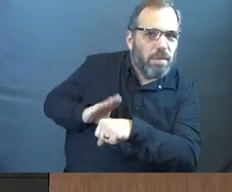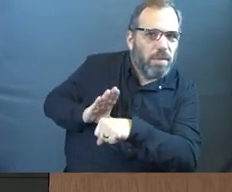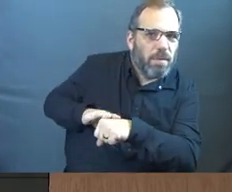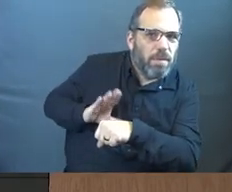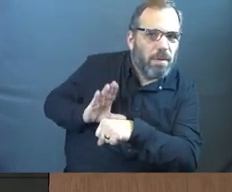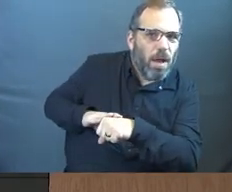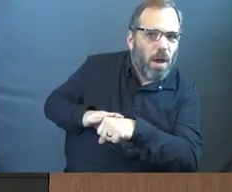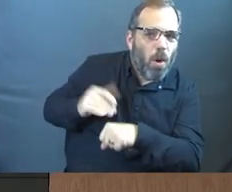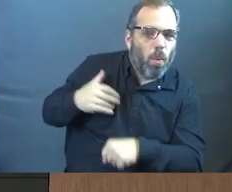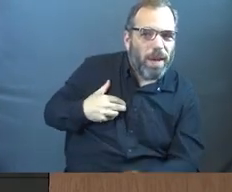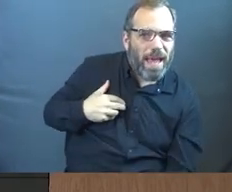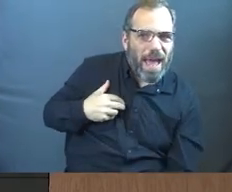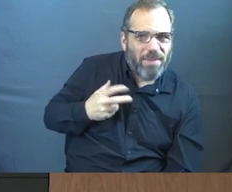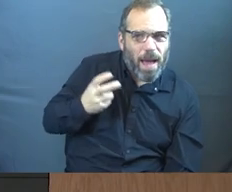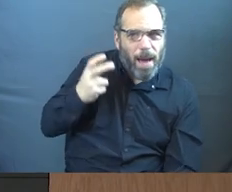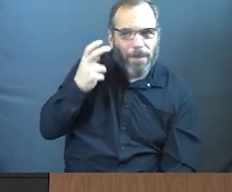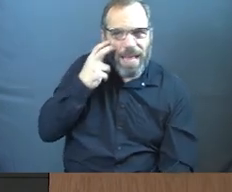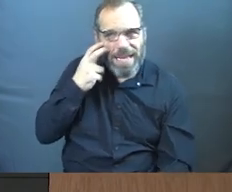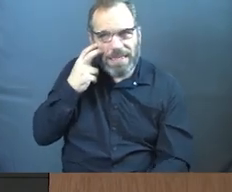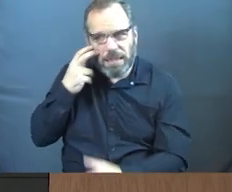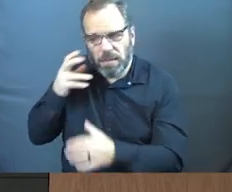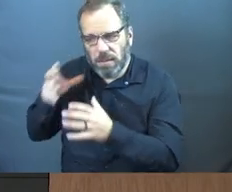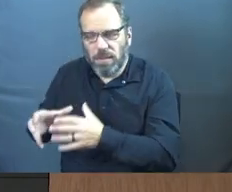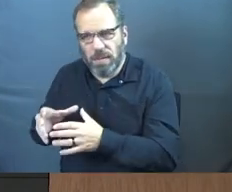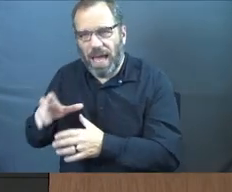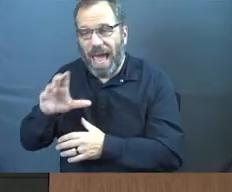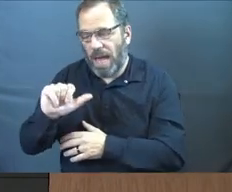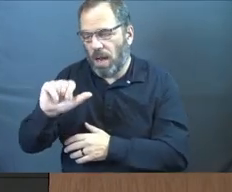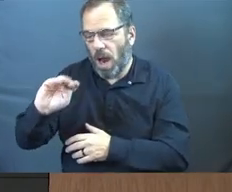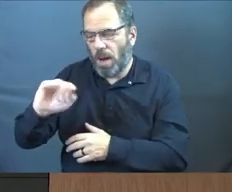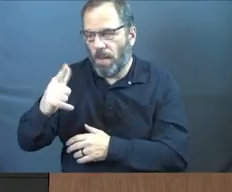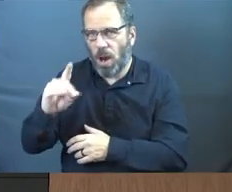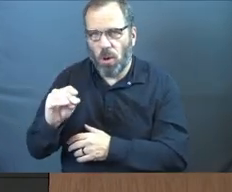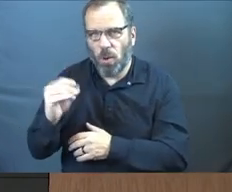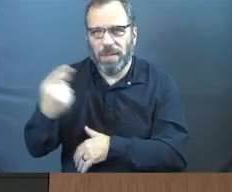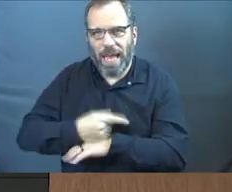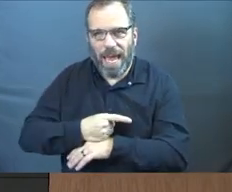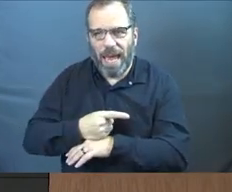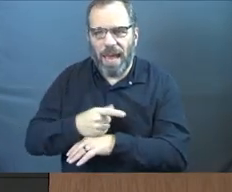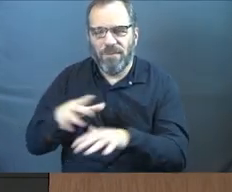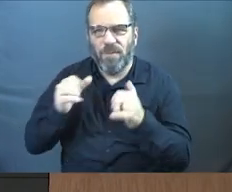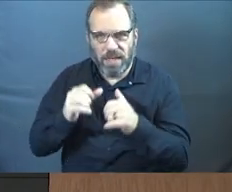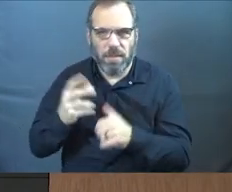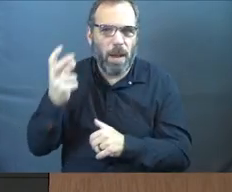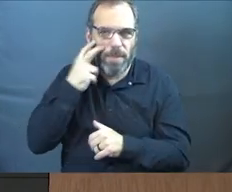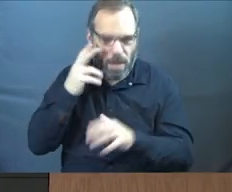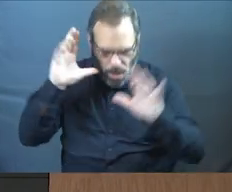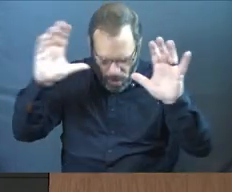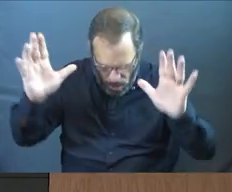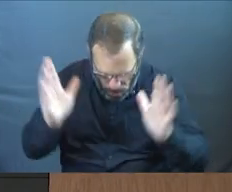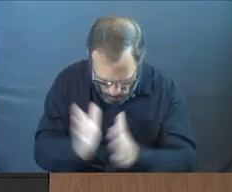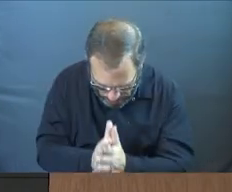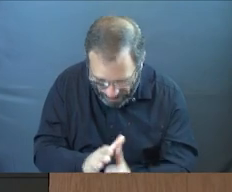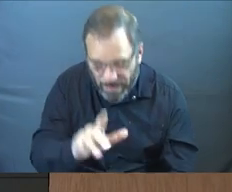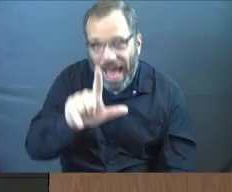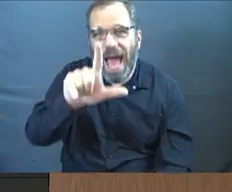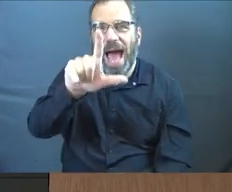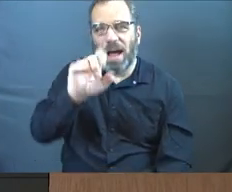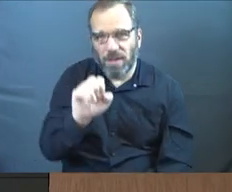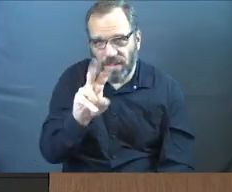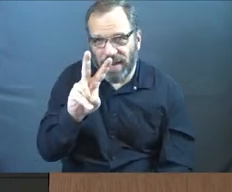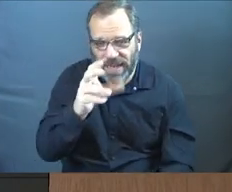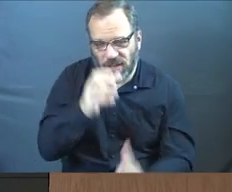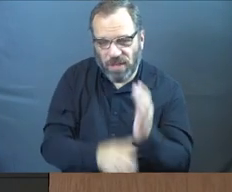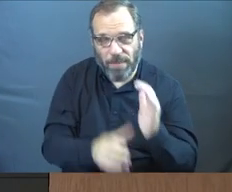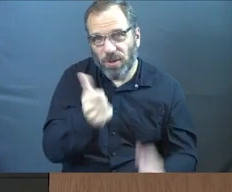have blind spots and the Imago Dei frees us from our blind spots. Okay, Leviticus 19 now gets